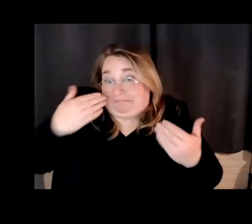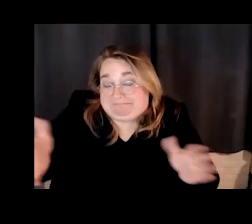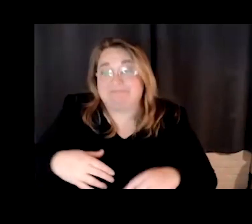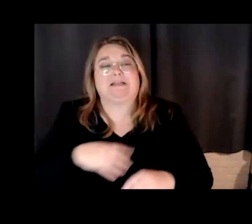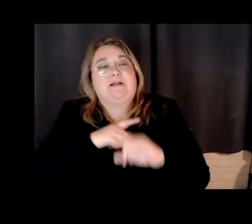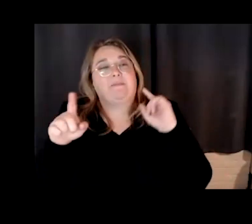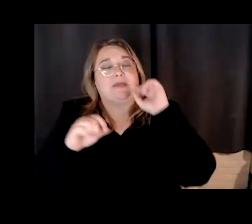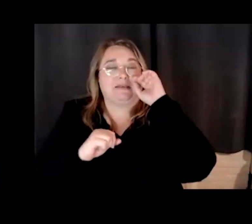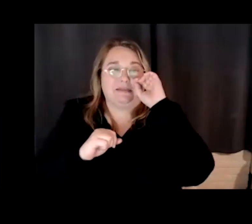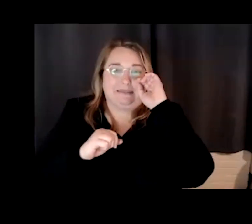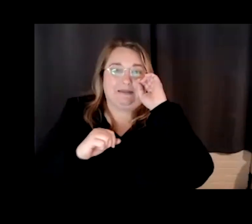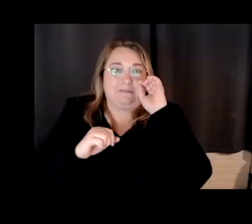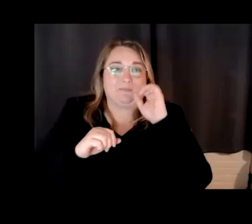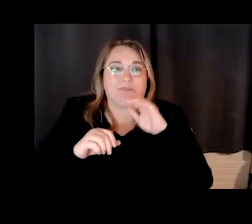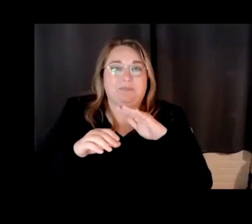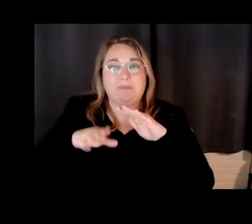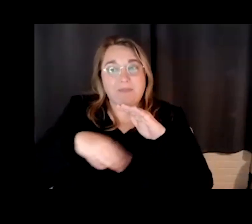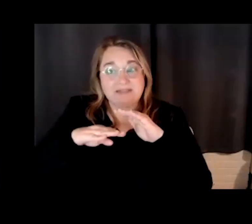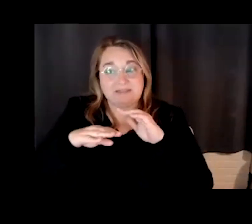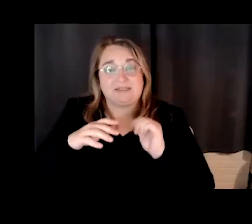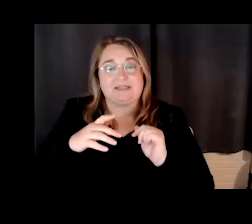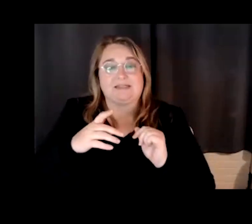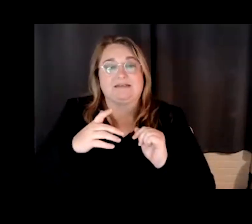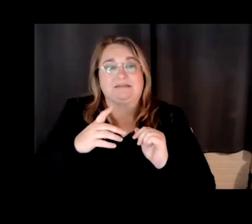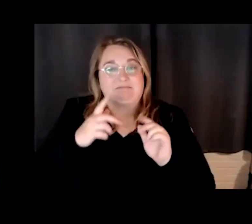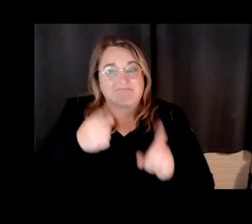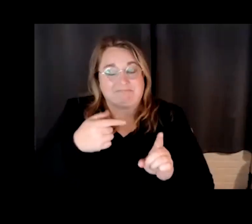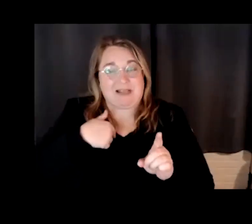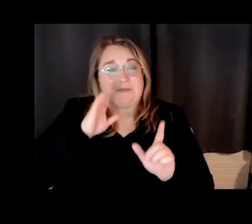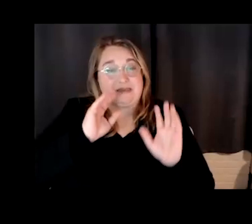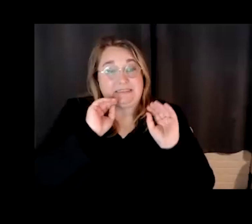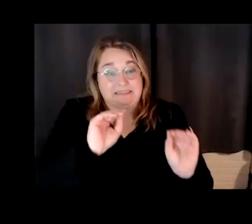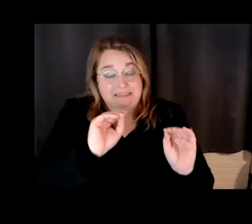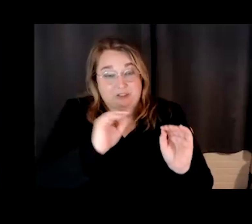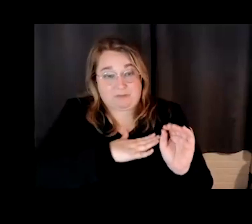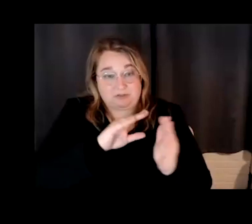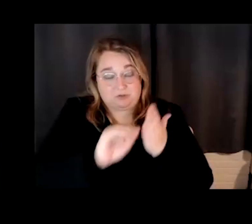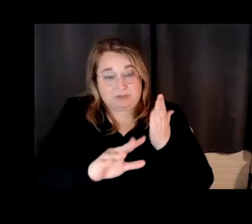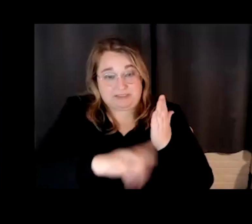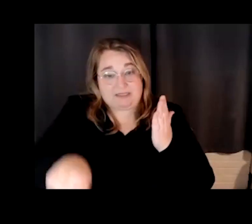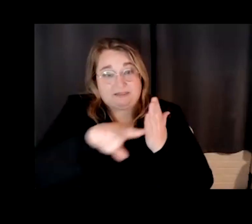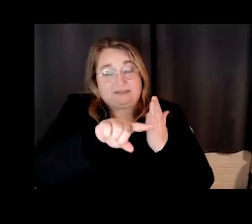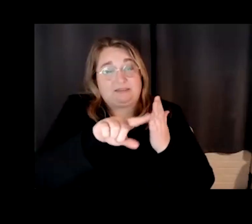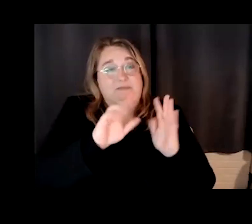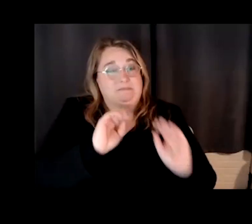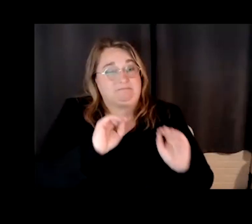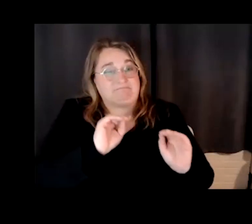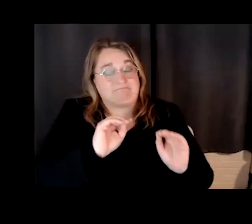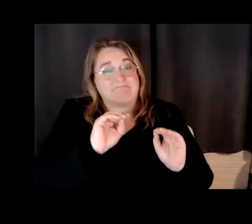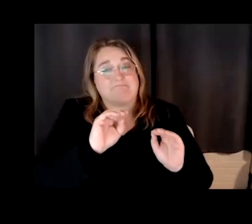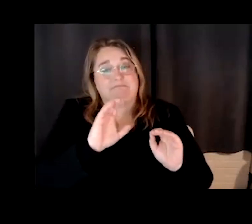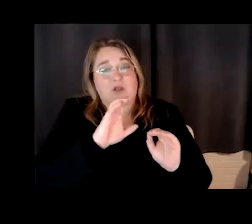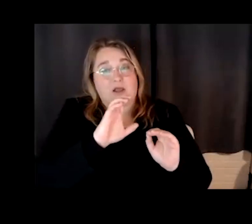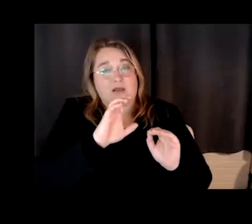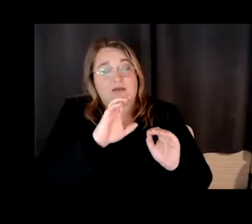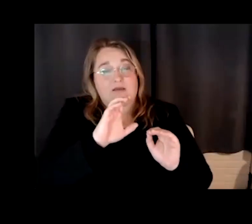this, but basically, um, I'm going to teach, I'm going to teach my students about the, um, copyright. I'm going to teach them about the, um, the CC licenses. So